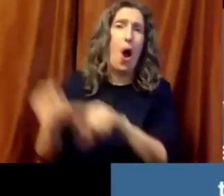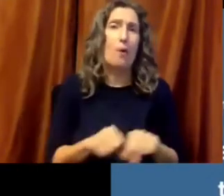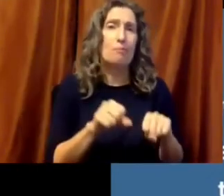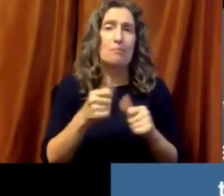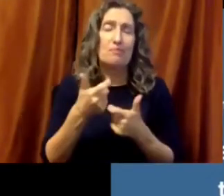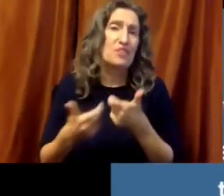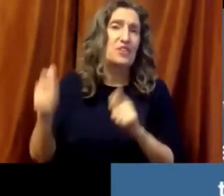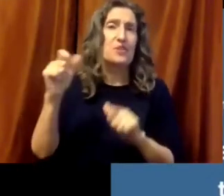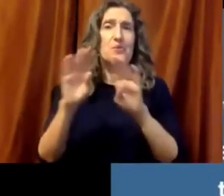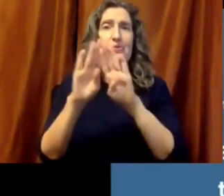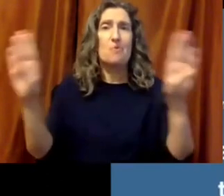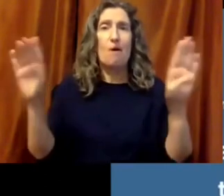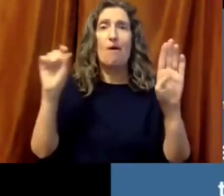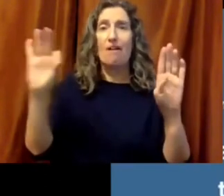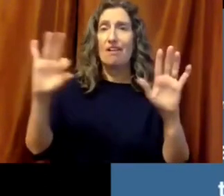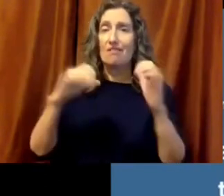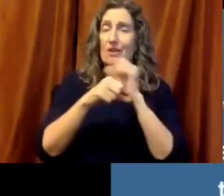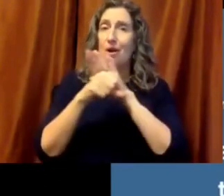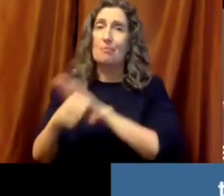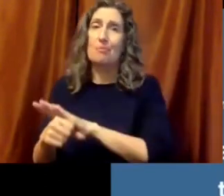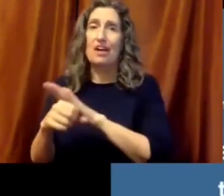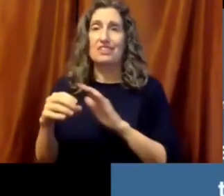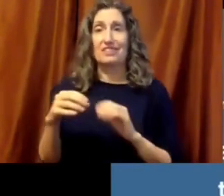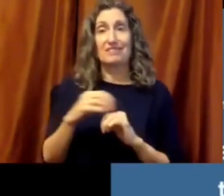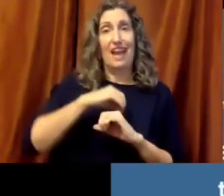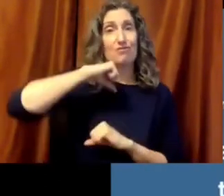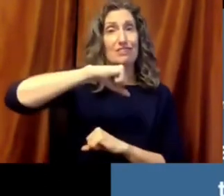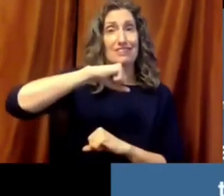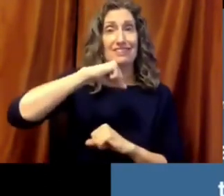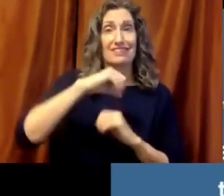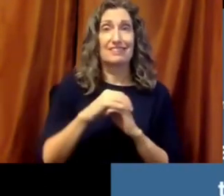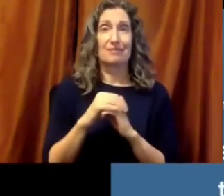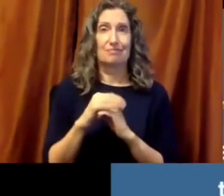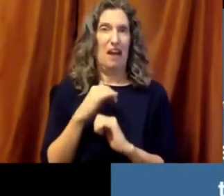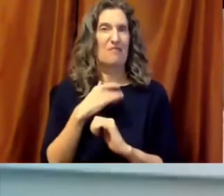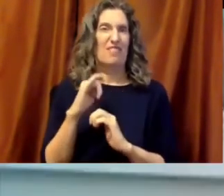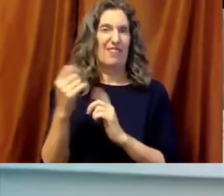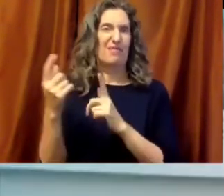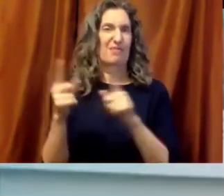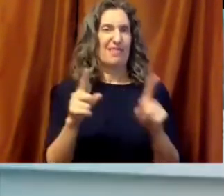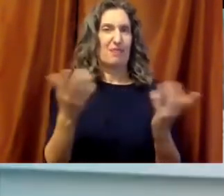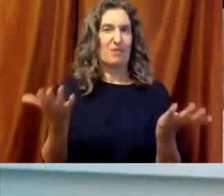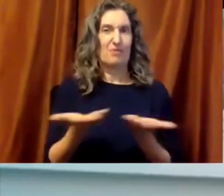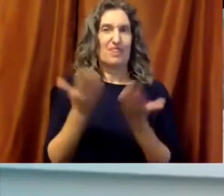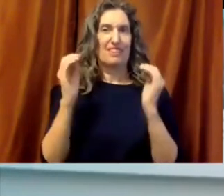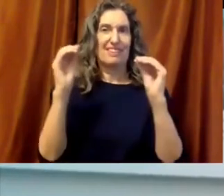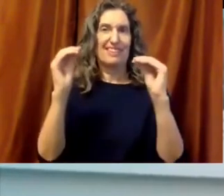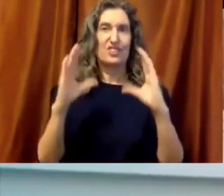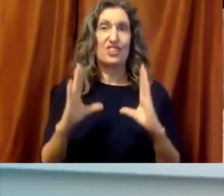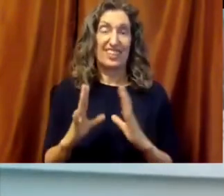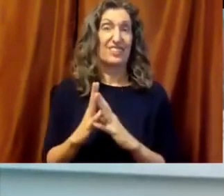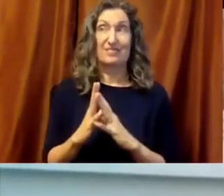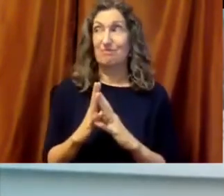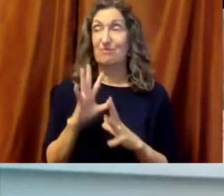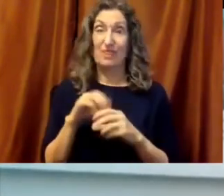which can sweep down the mightiest walls of oppression and resistance. This is in fact what's happening among